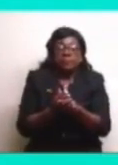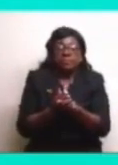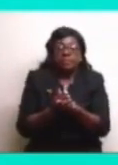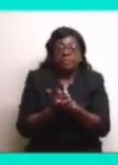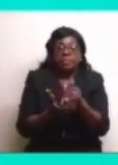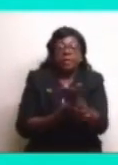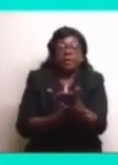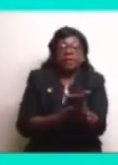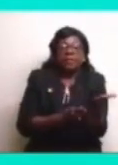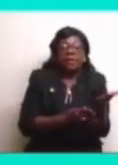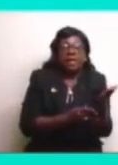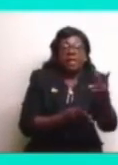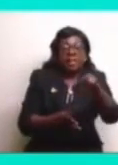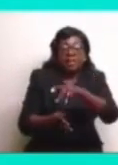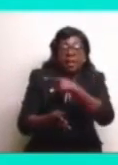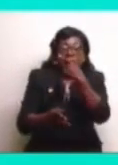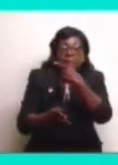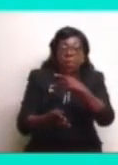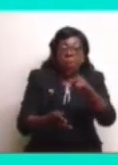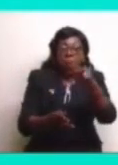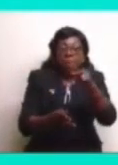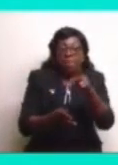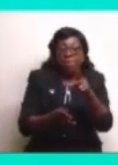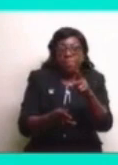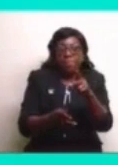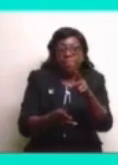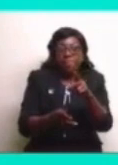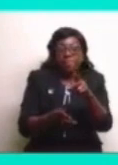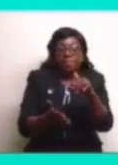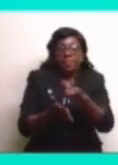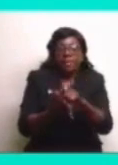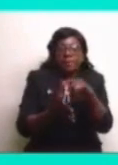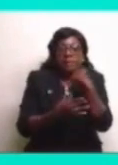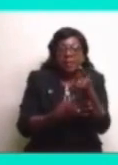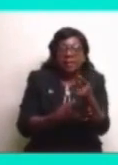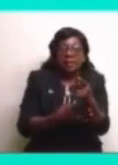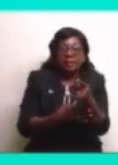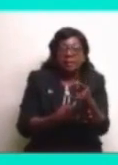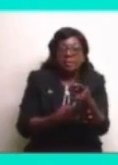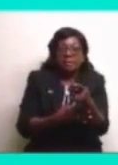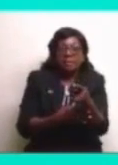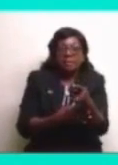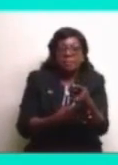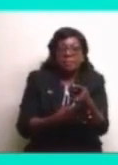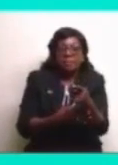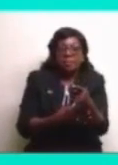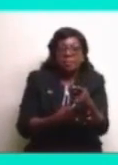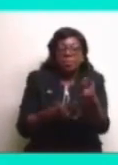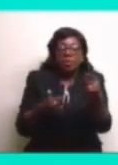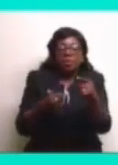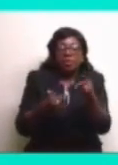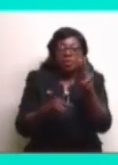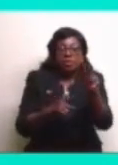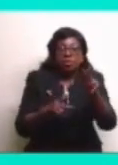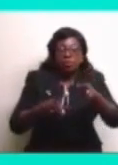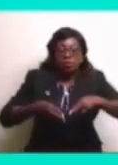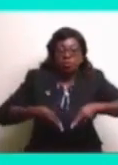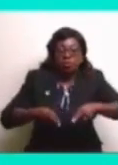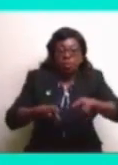There's a poem, I think it's by Robert Frost, that says, two roads in the wood.